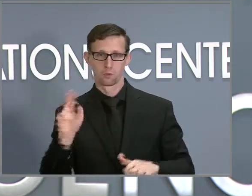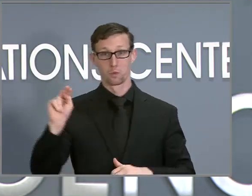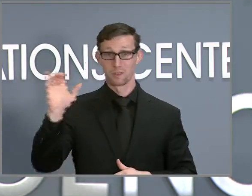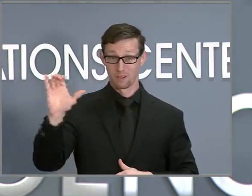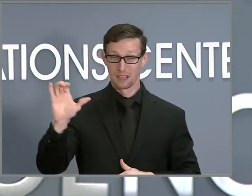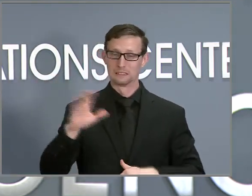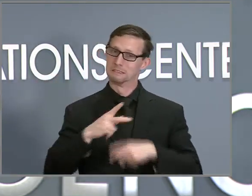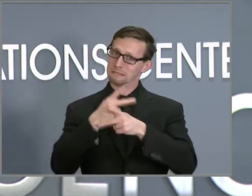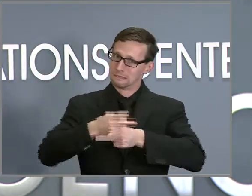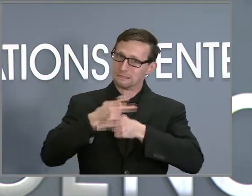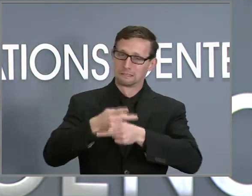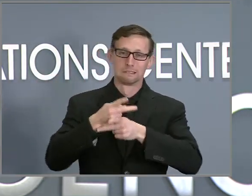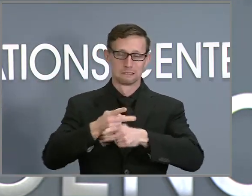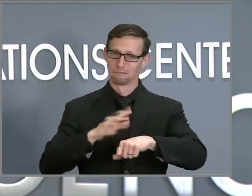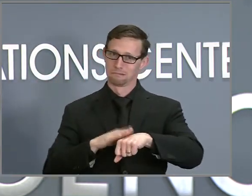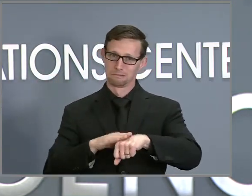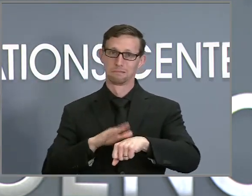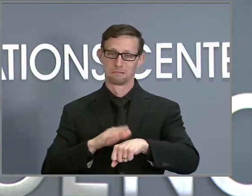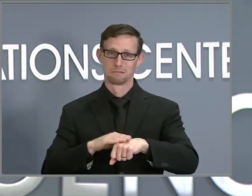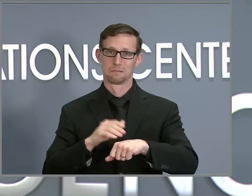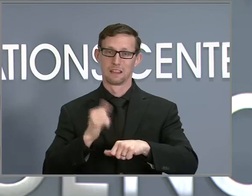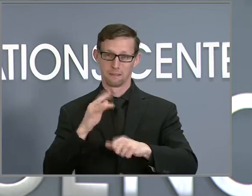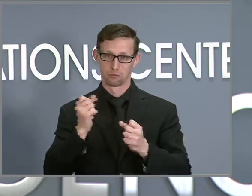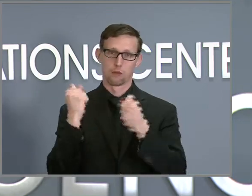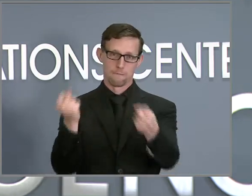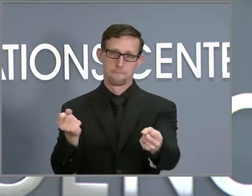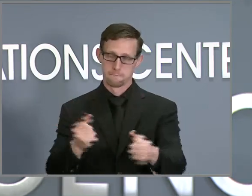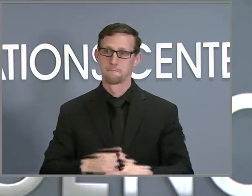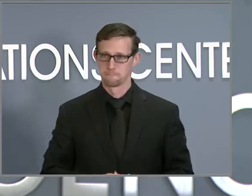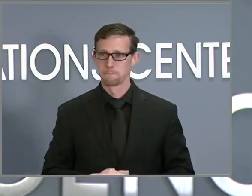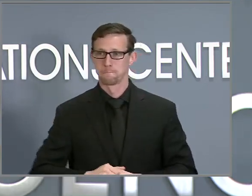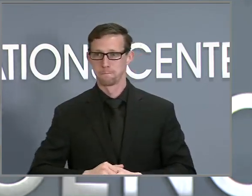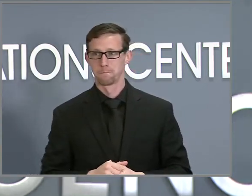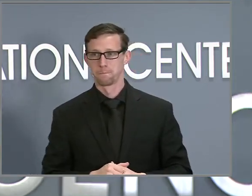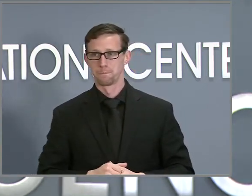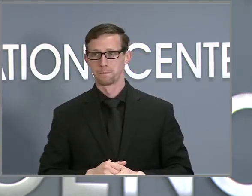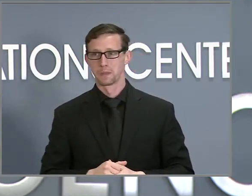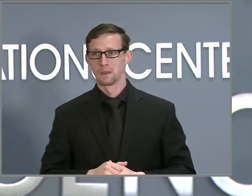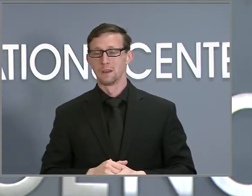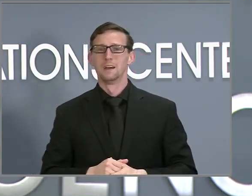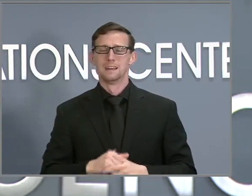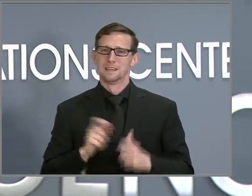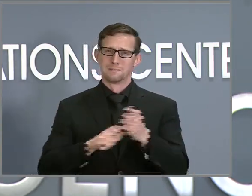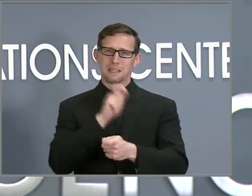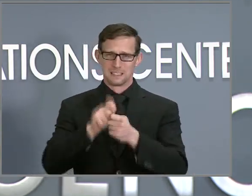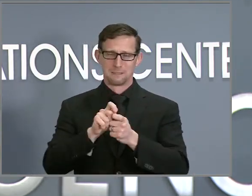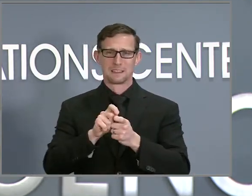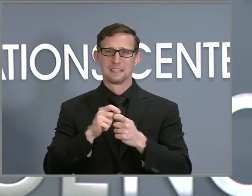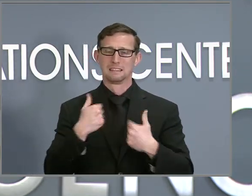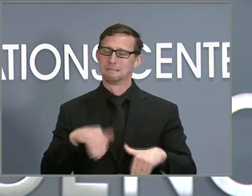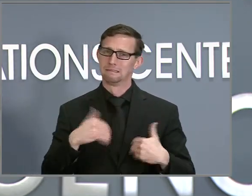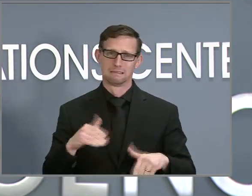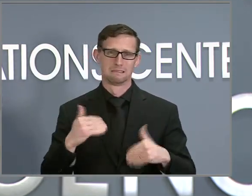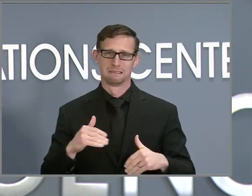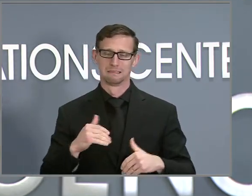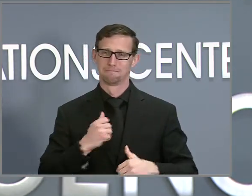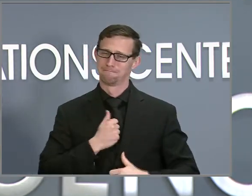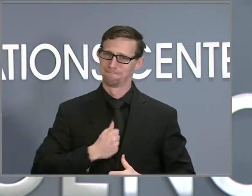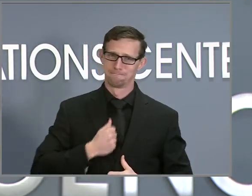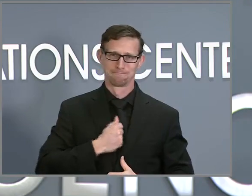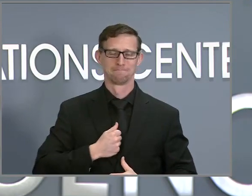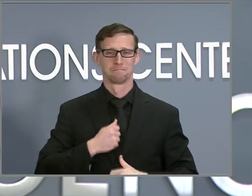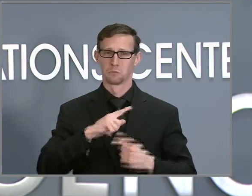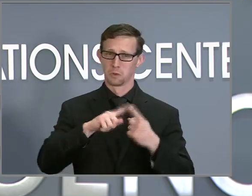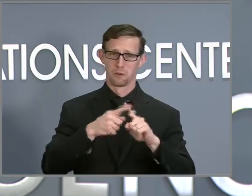encourage everyone to use caution on the roads. And I particularly want to give deep condolences to the friends and